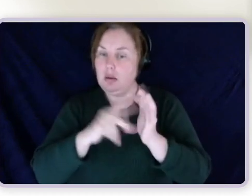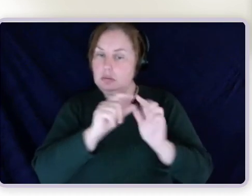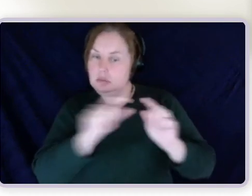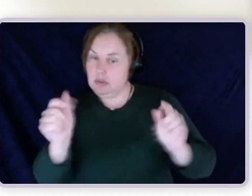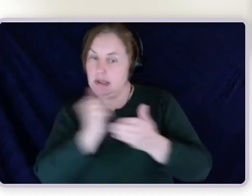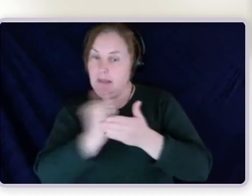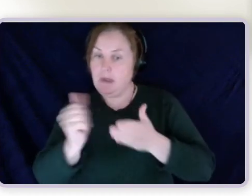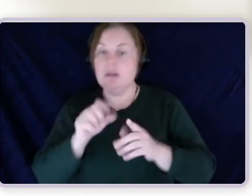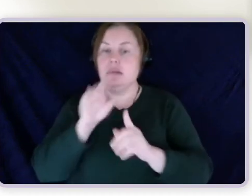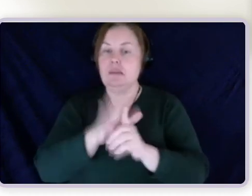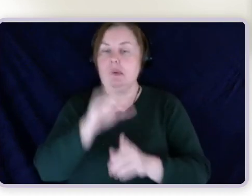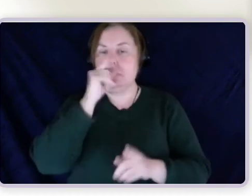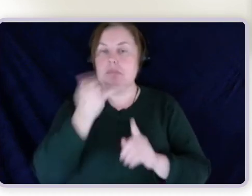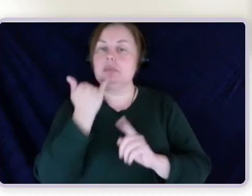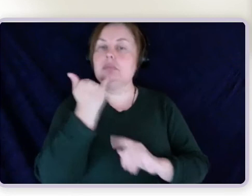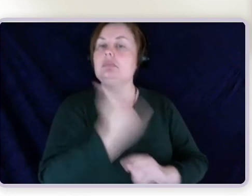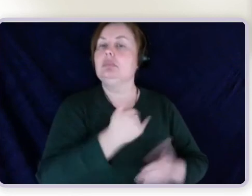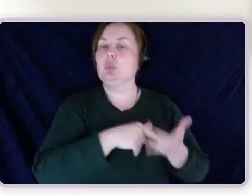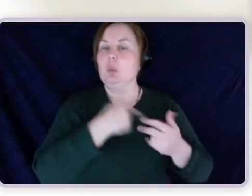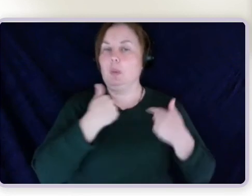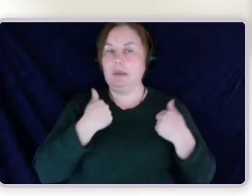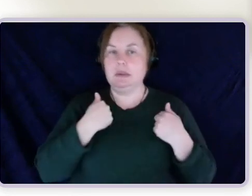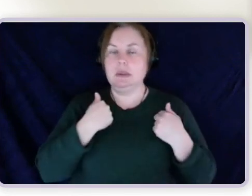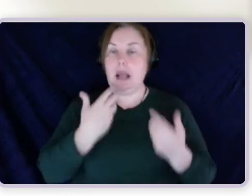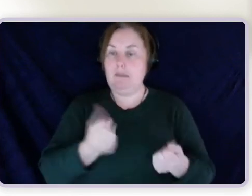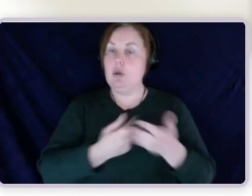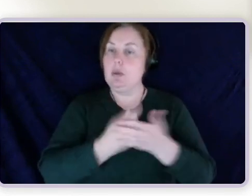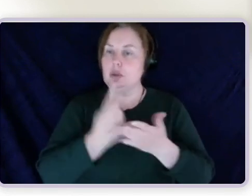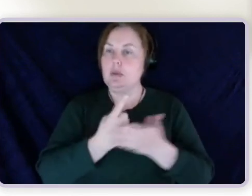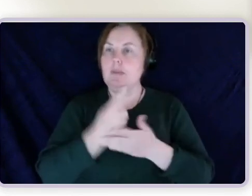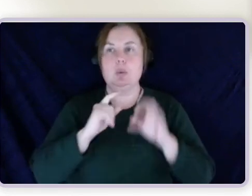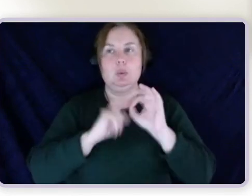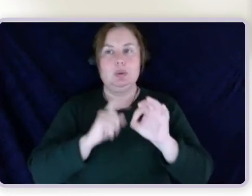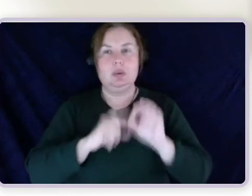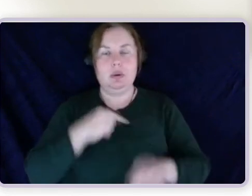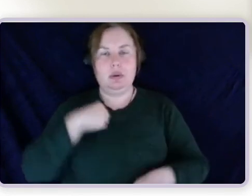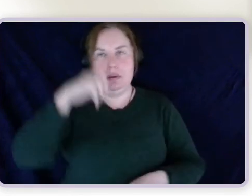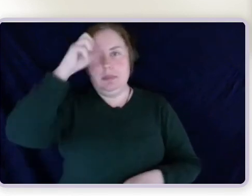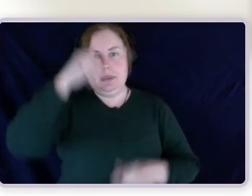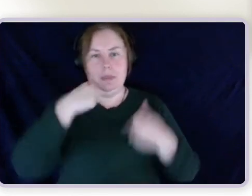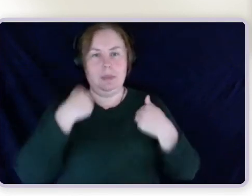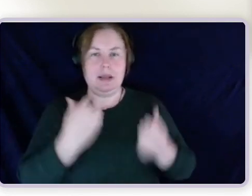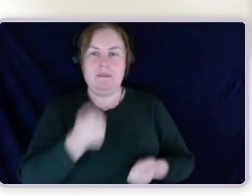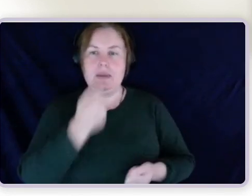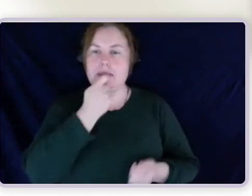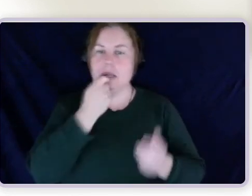So look, we do have some an opportunity for questions, but I'm mindful that we've got a bit of extra time there.